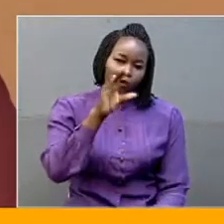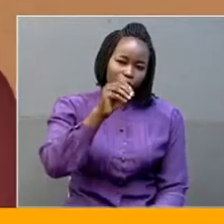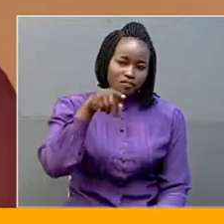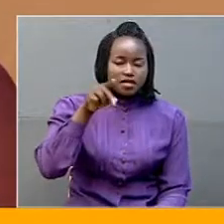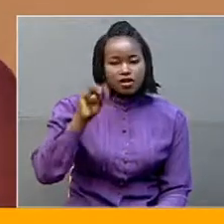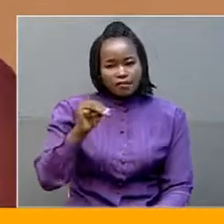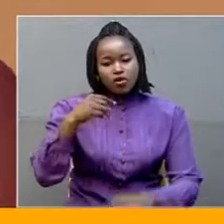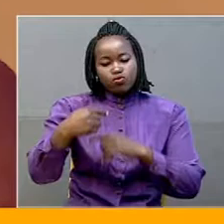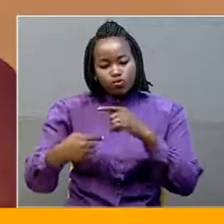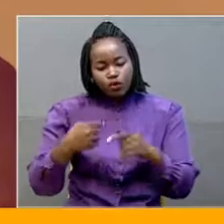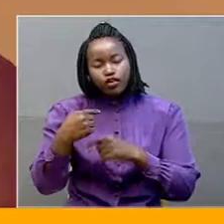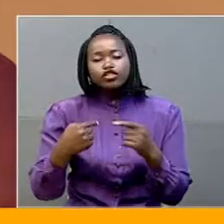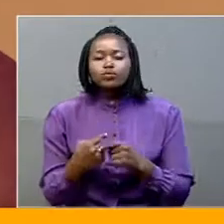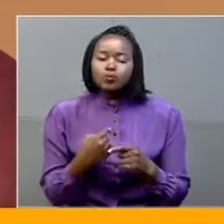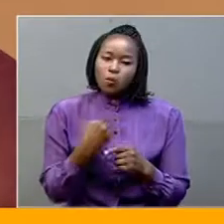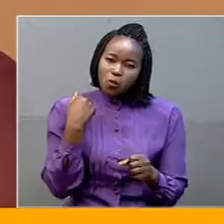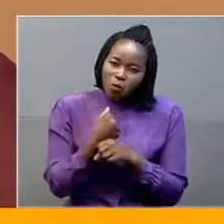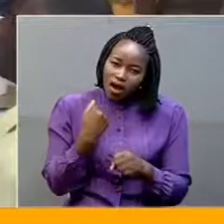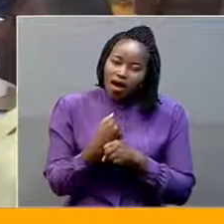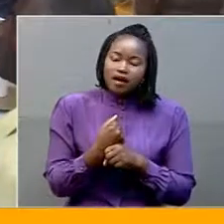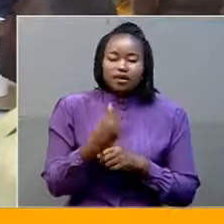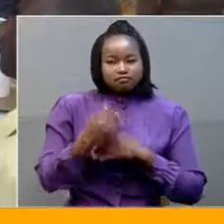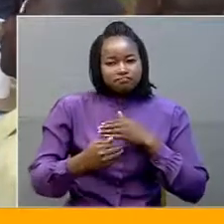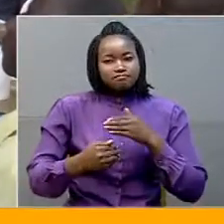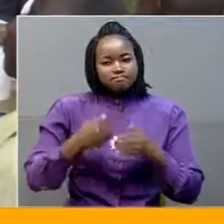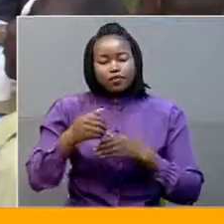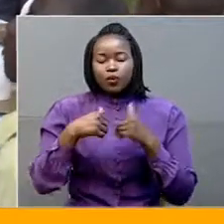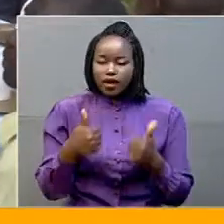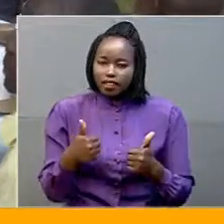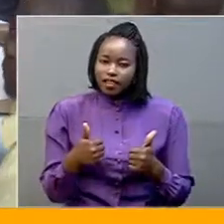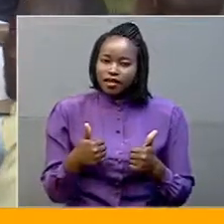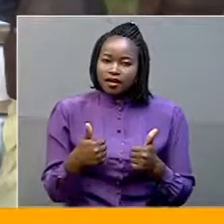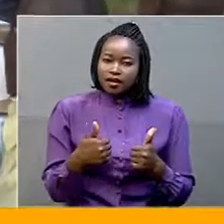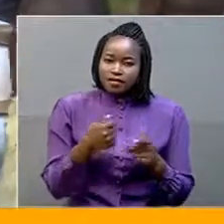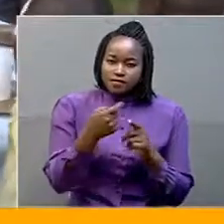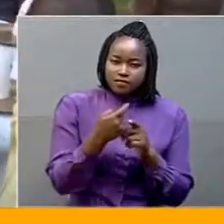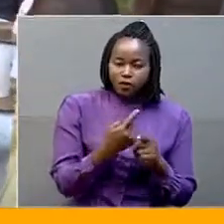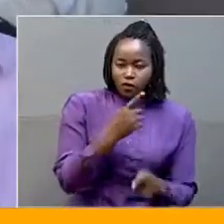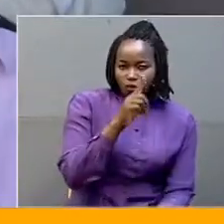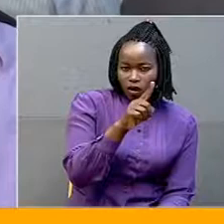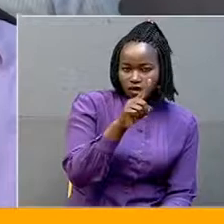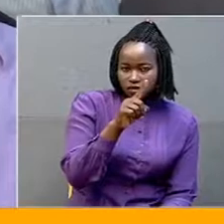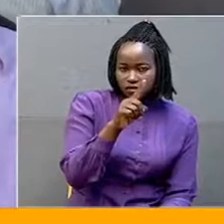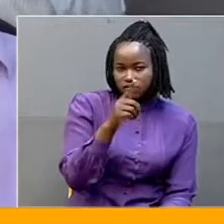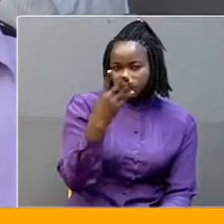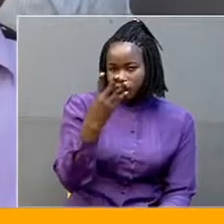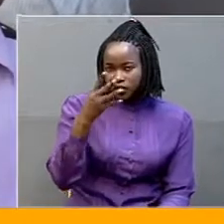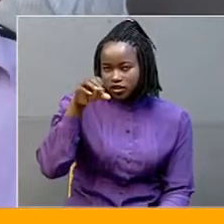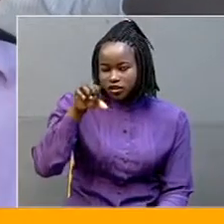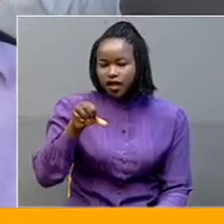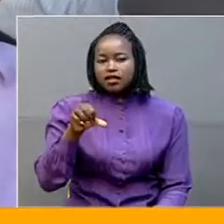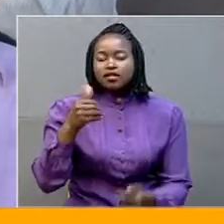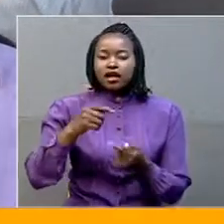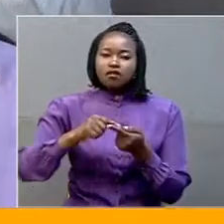The portfolio has grown from 149 to